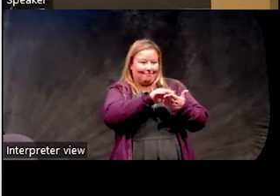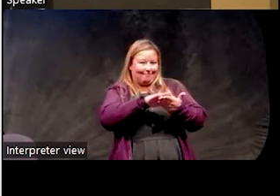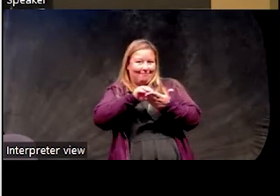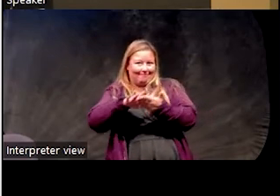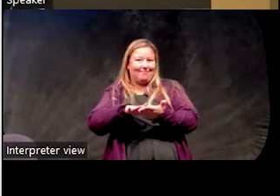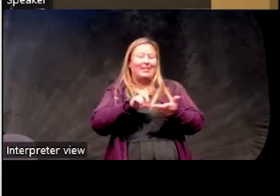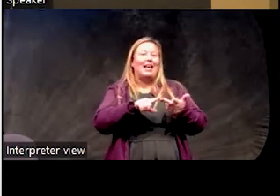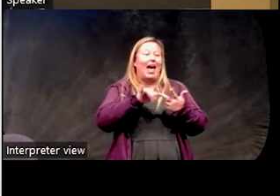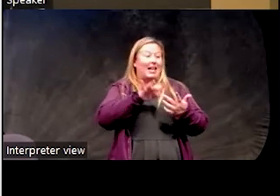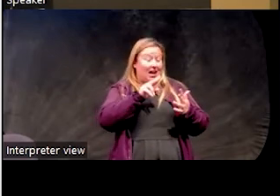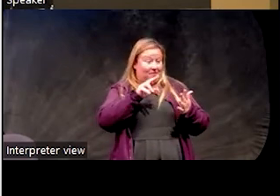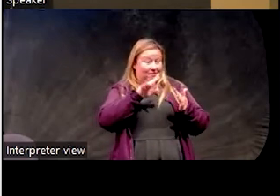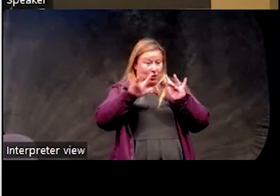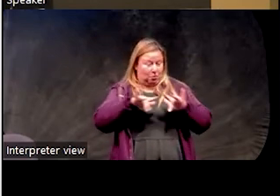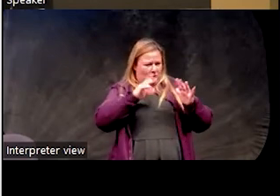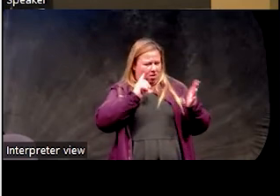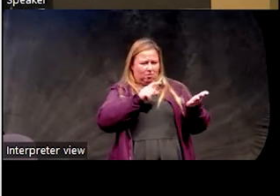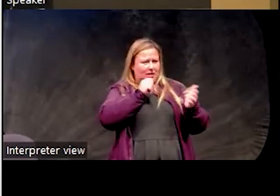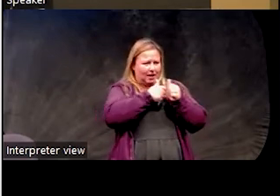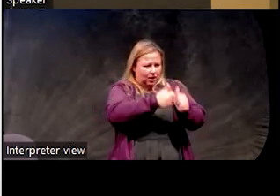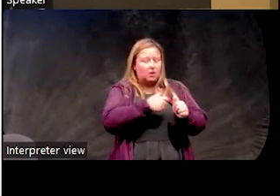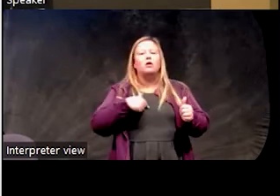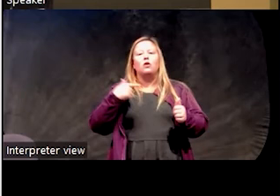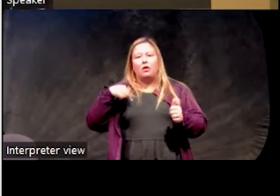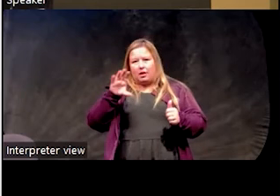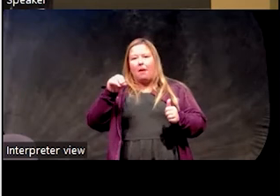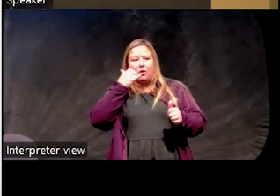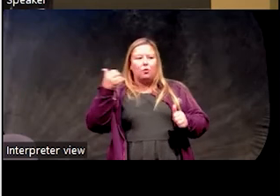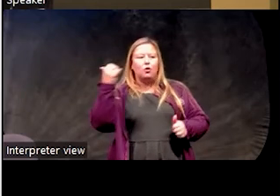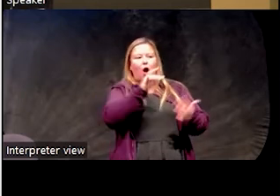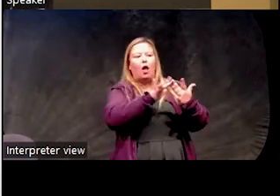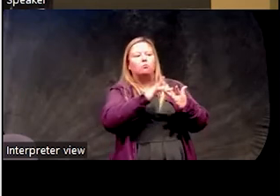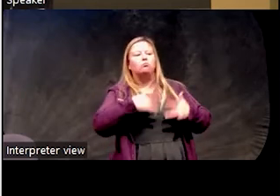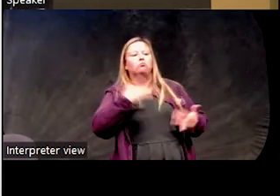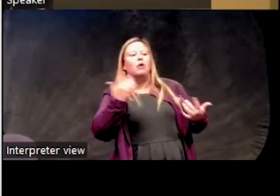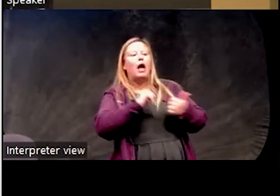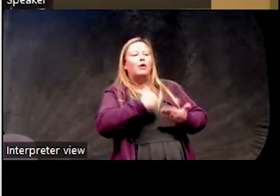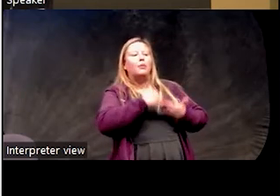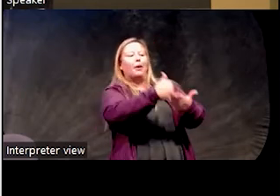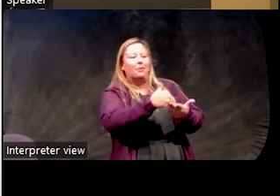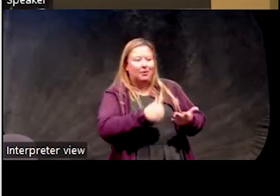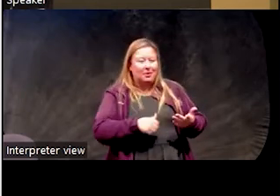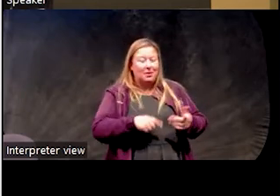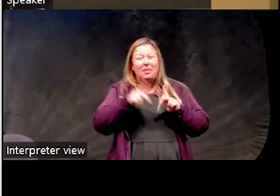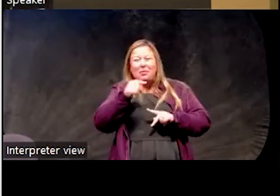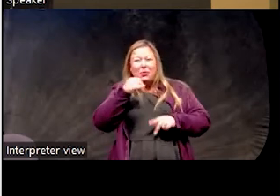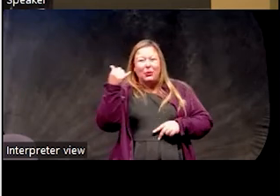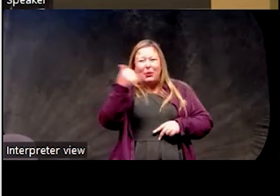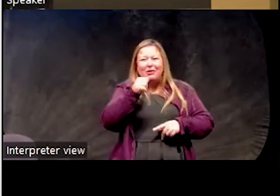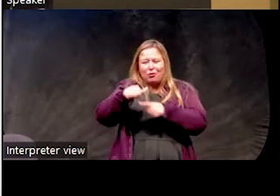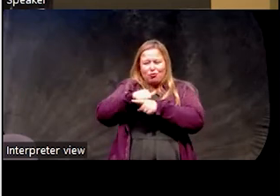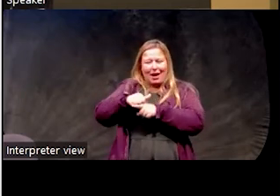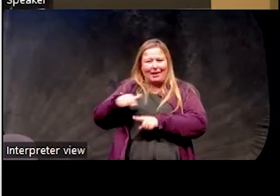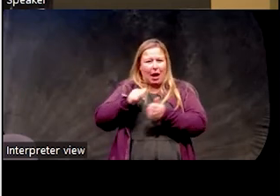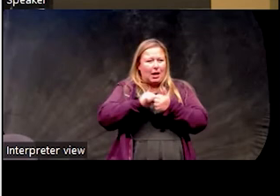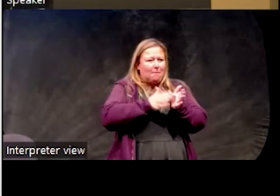systems in place to reach out to patients when they see non-adherence. But usually the people providing those phone calls or check-ins are not trained